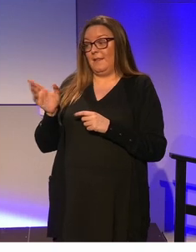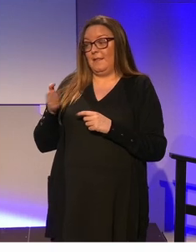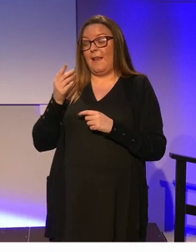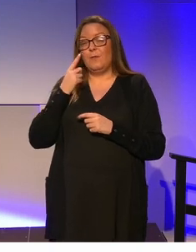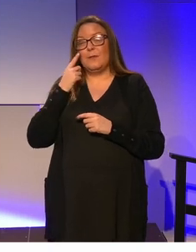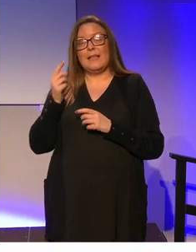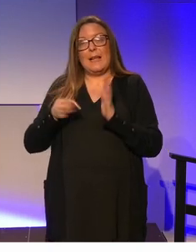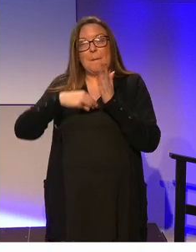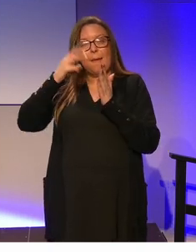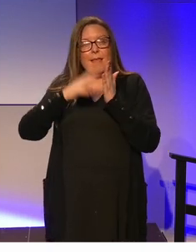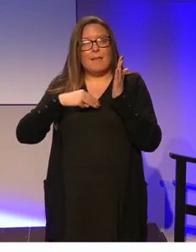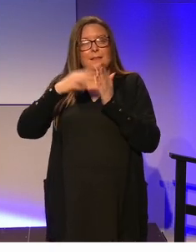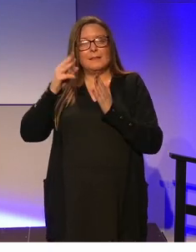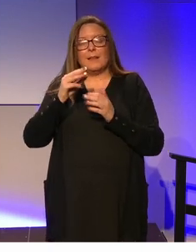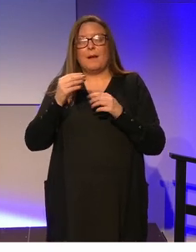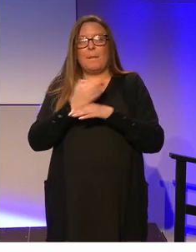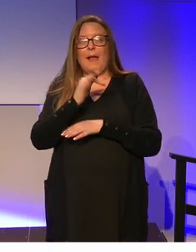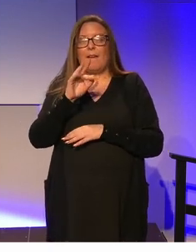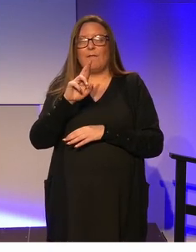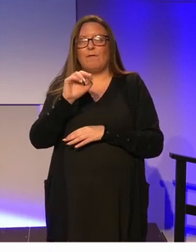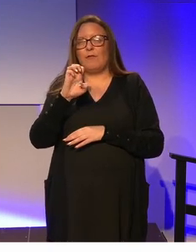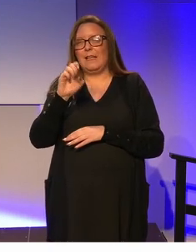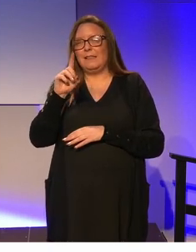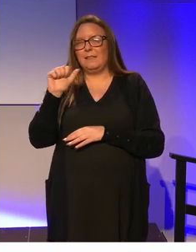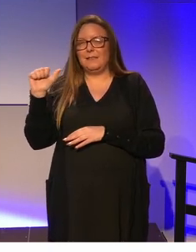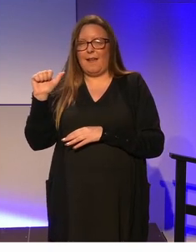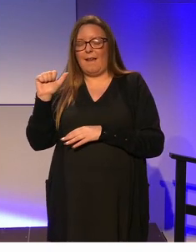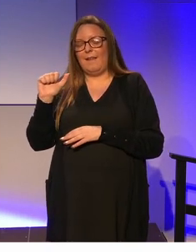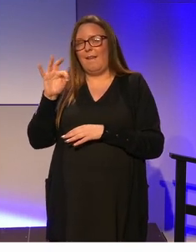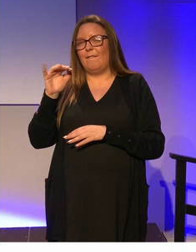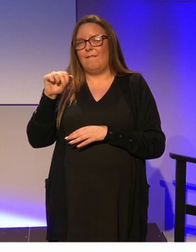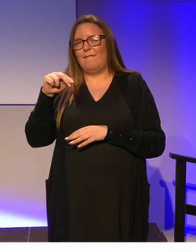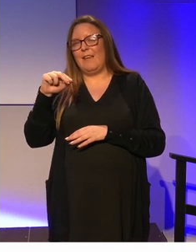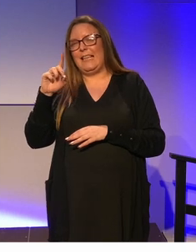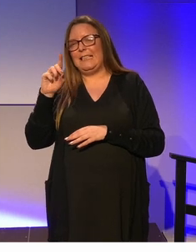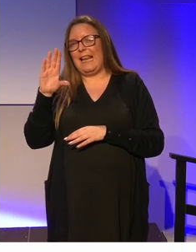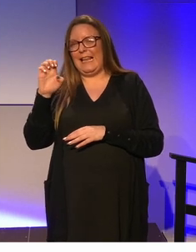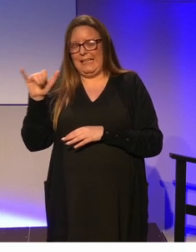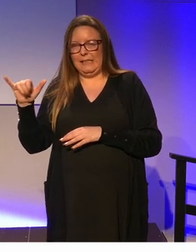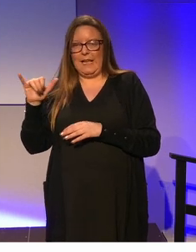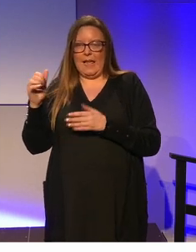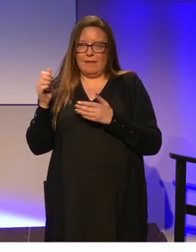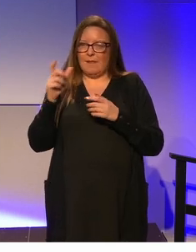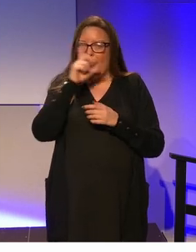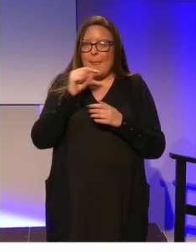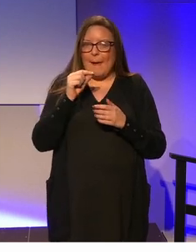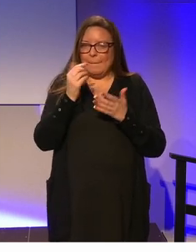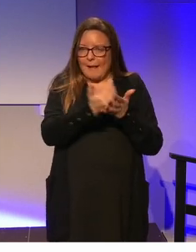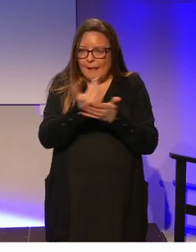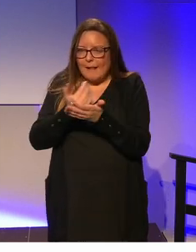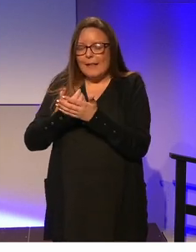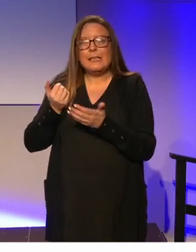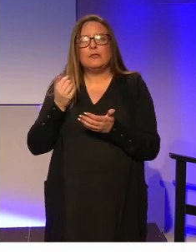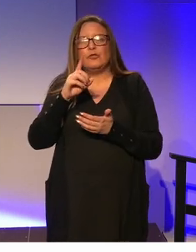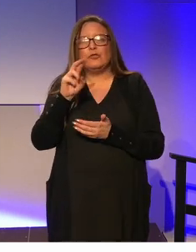paintings by Frida Finlay and she calls it gathering dust but you know I think when you look at all of the reports and you will see